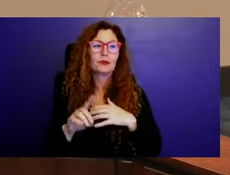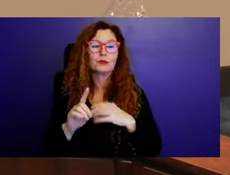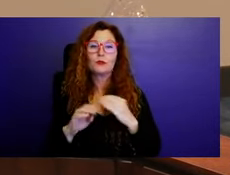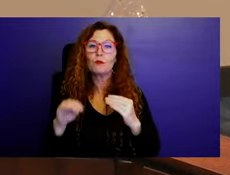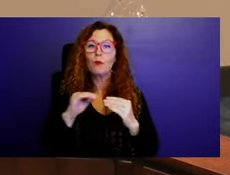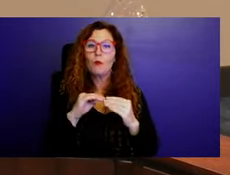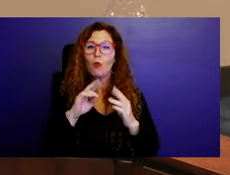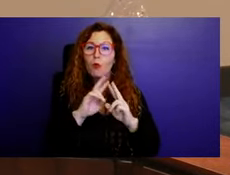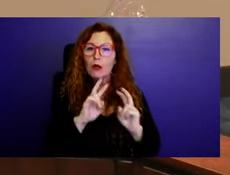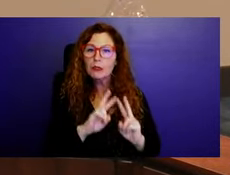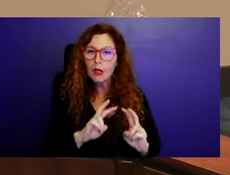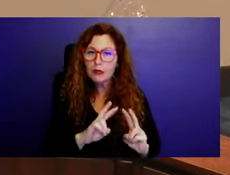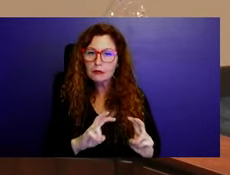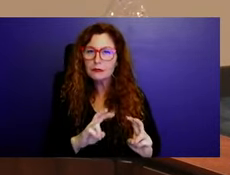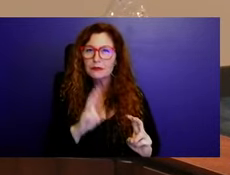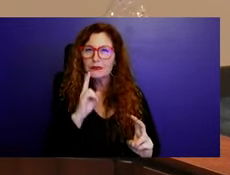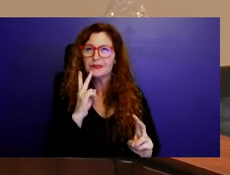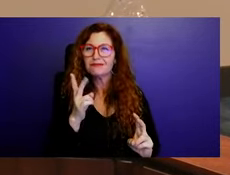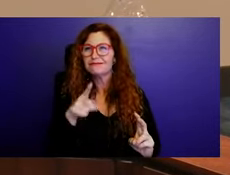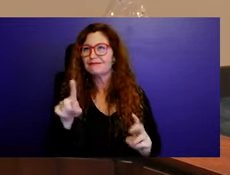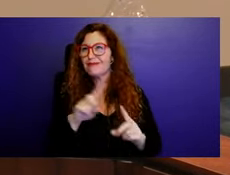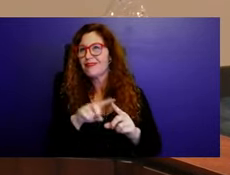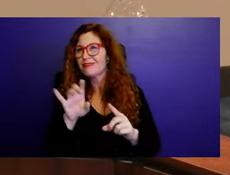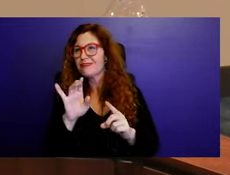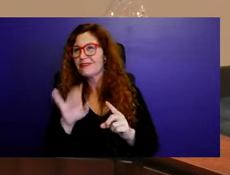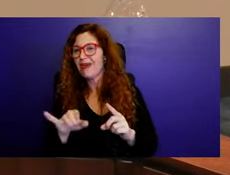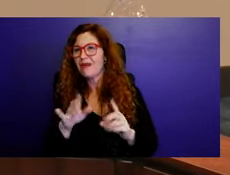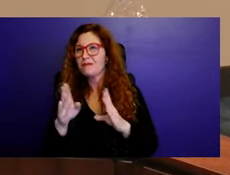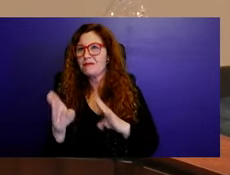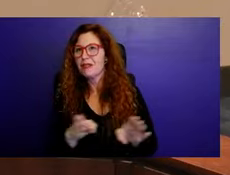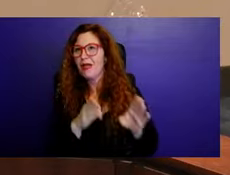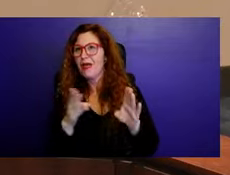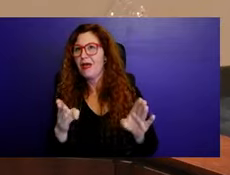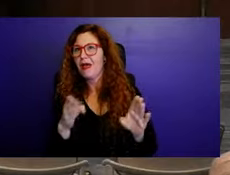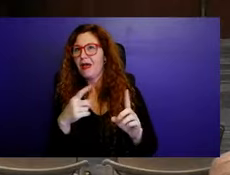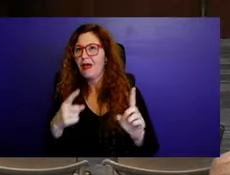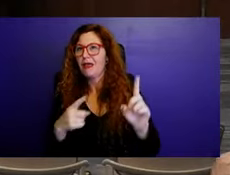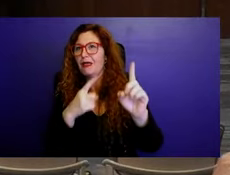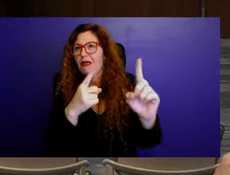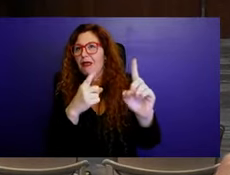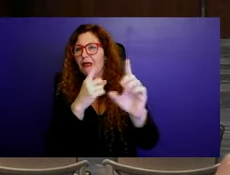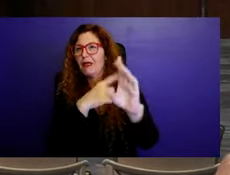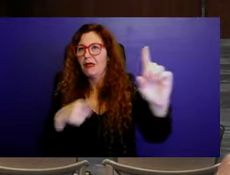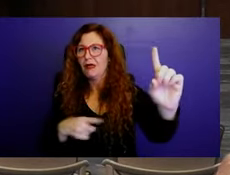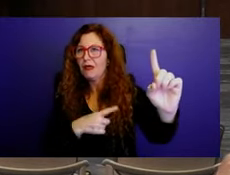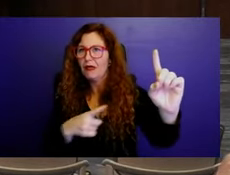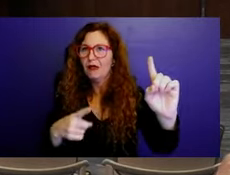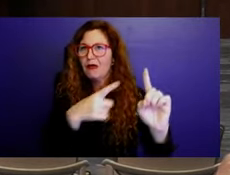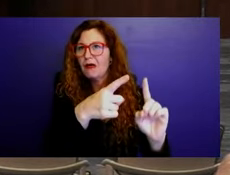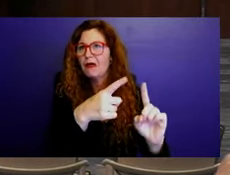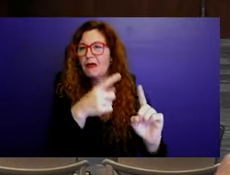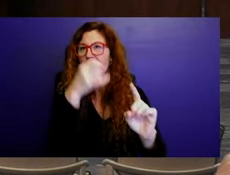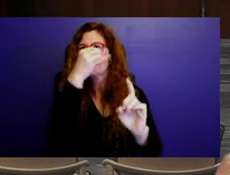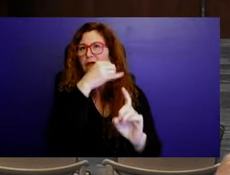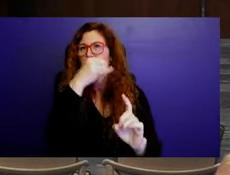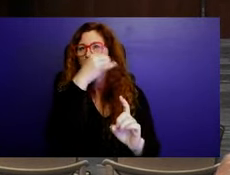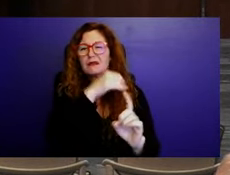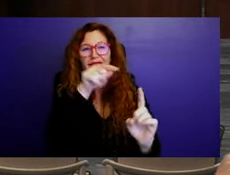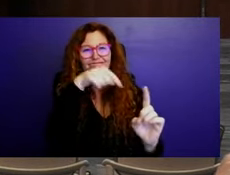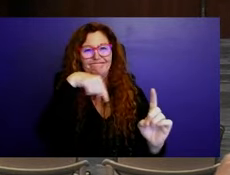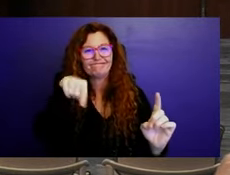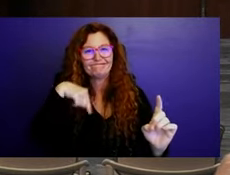those strategies and ways to, to move forward that may be most advantageous. So staff is really recommending if we move forward with